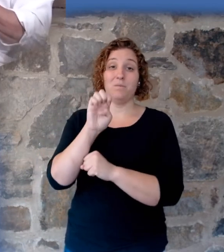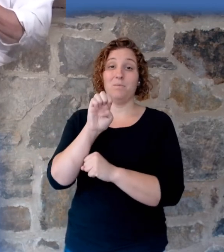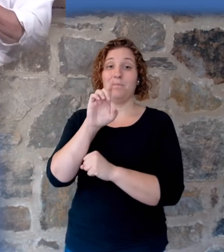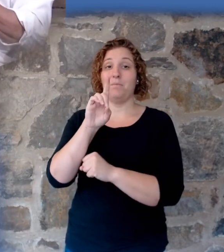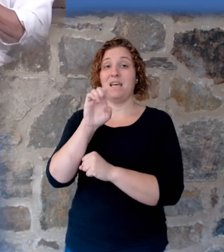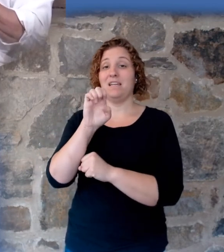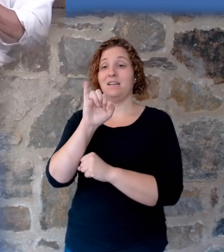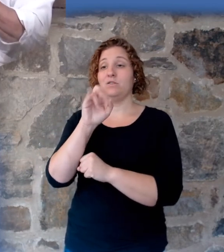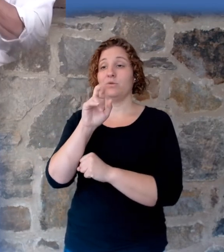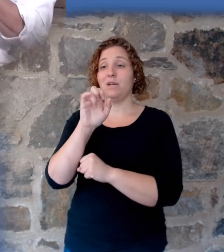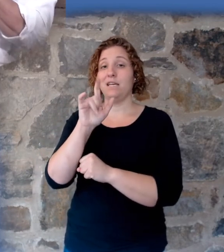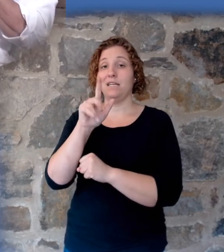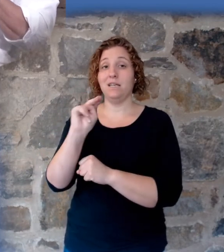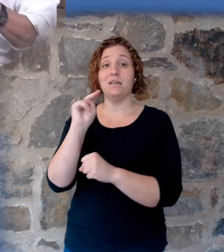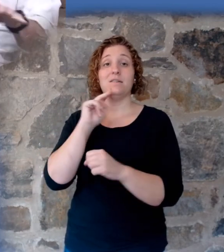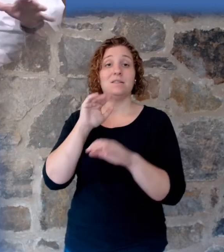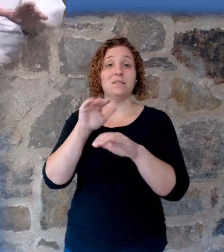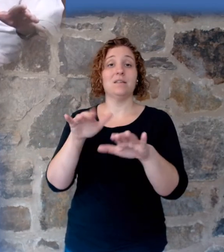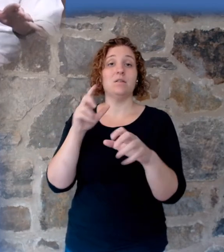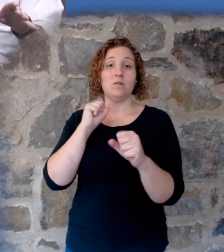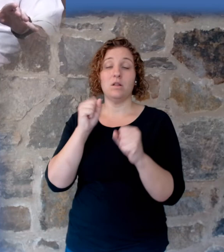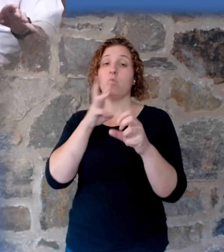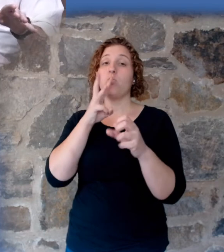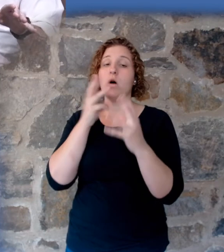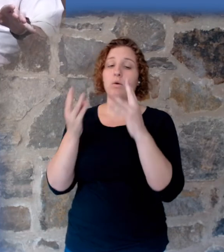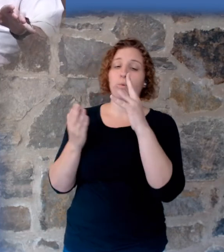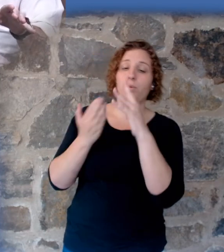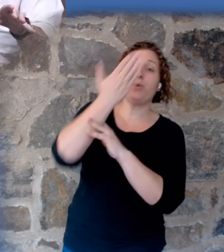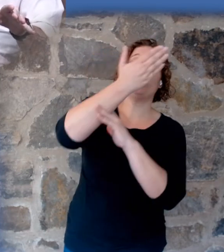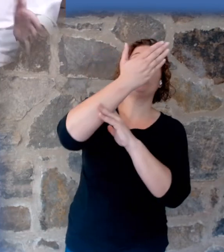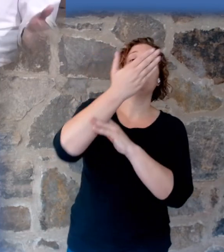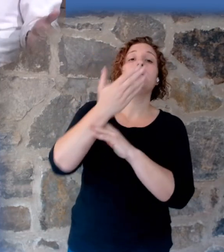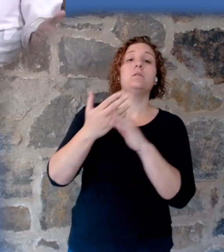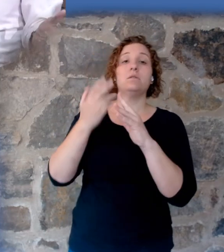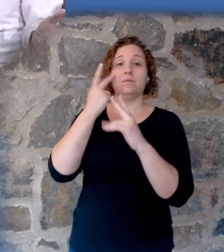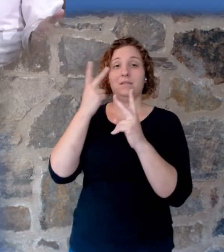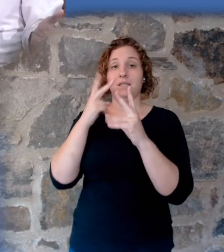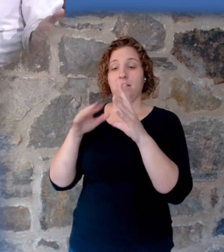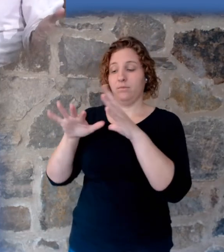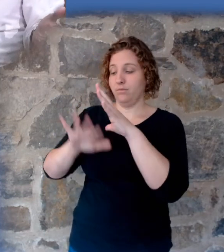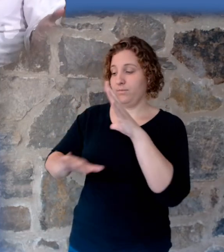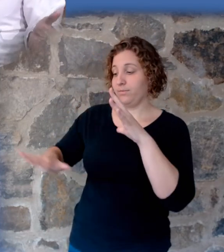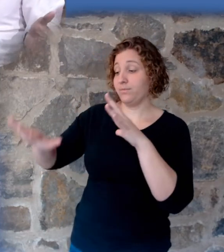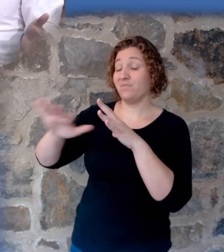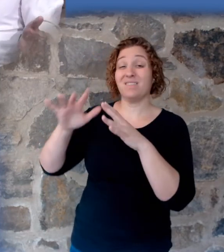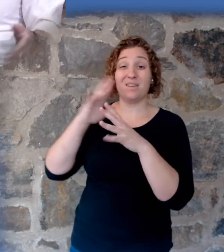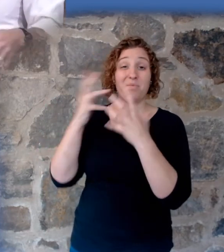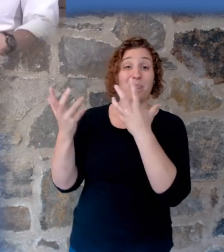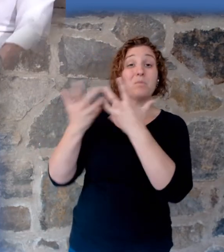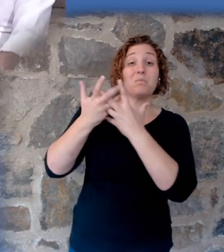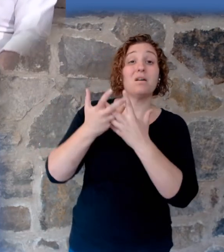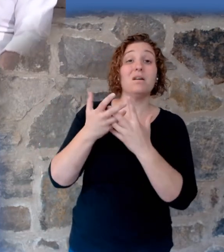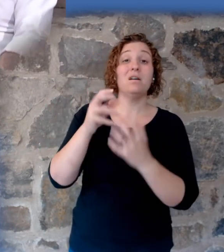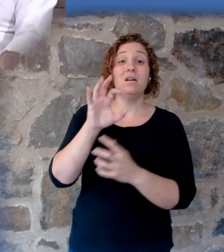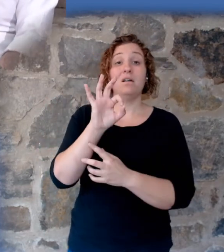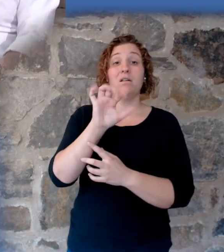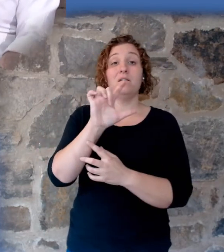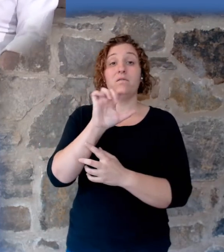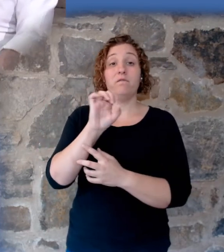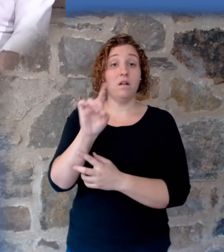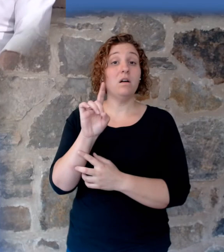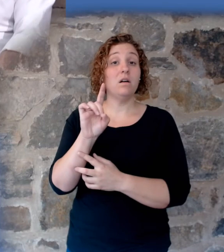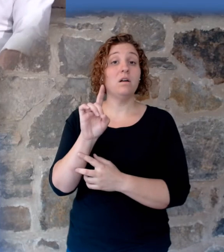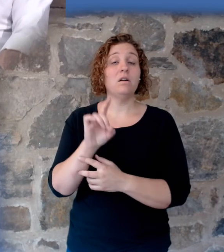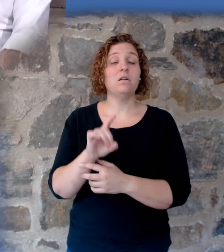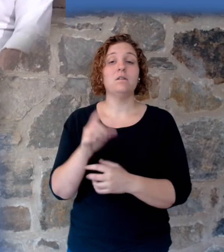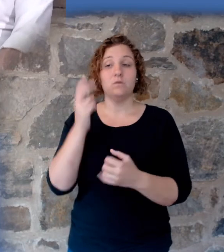through Gibraltar perhaps and blowing out this basin. That would fit a flood. So these things are around the